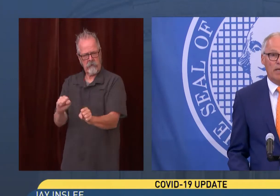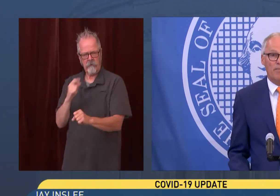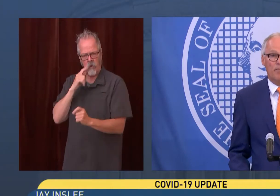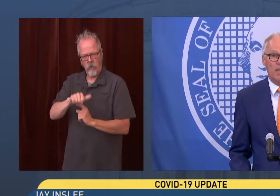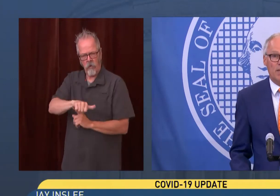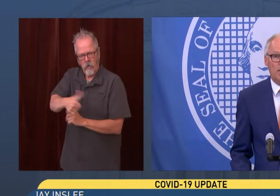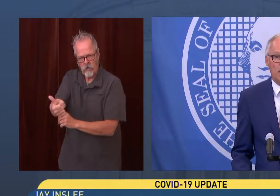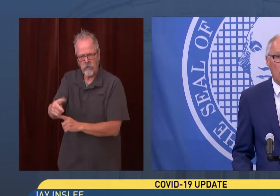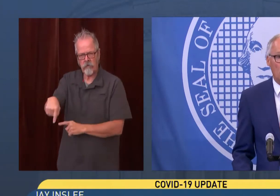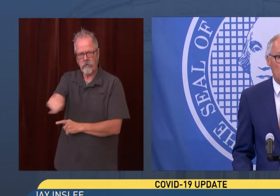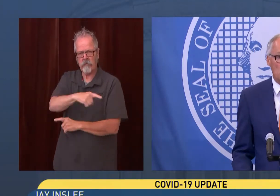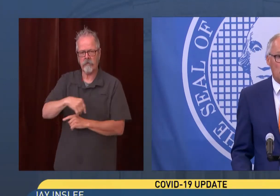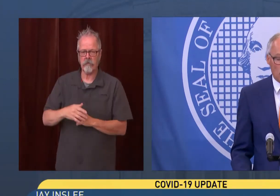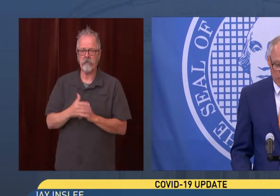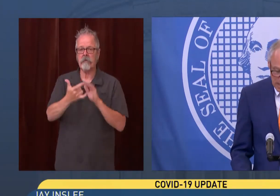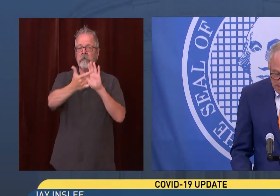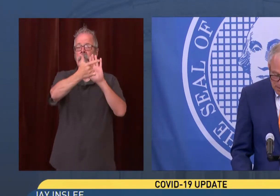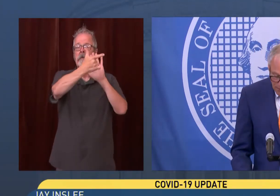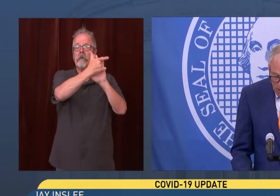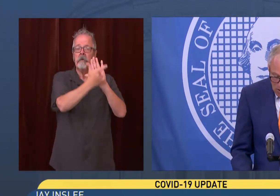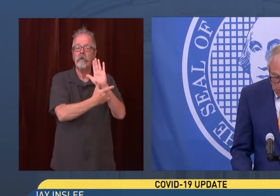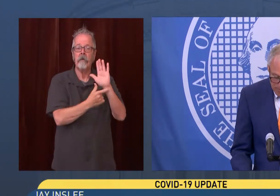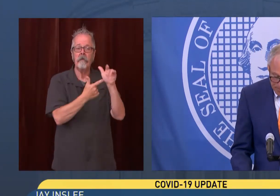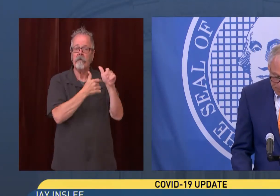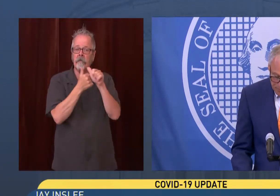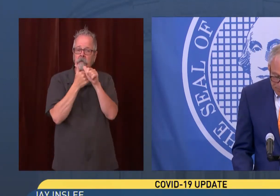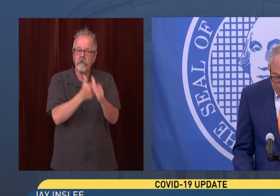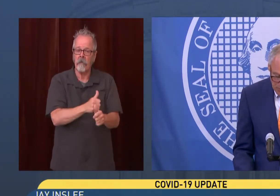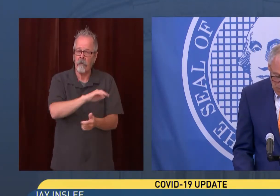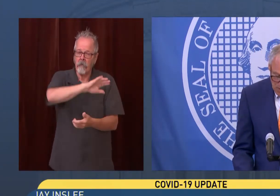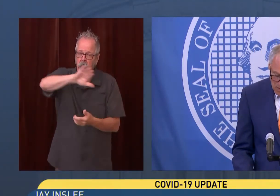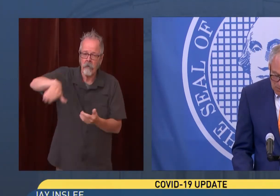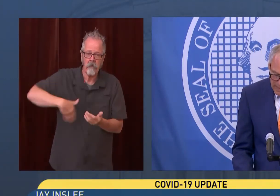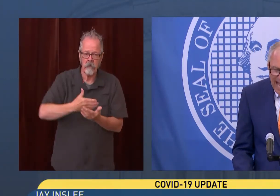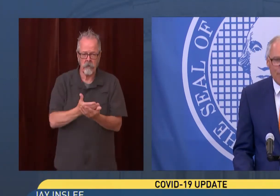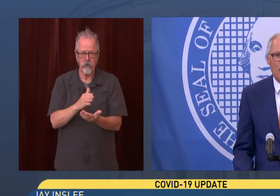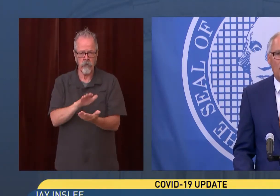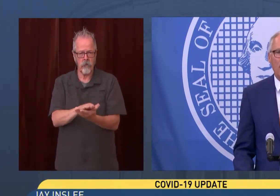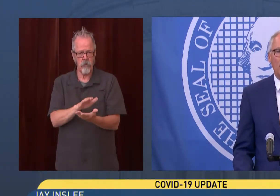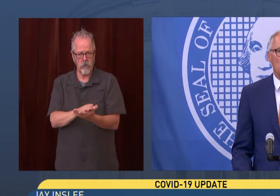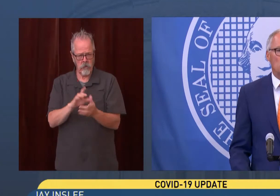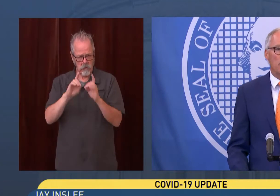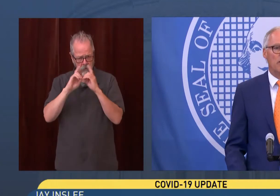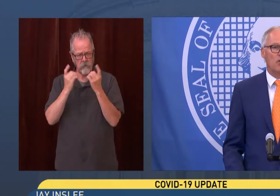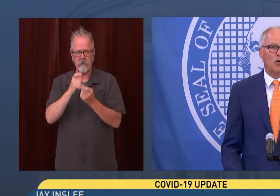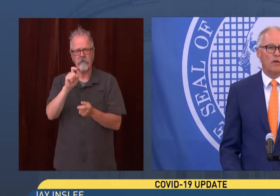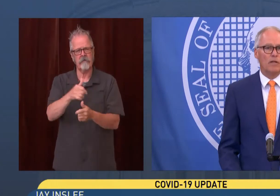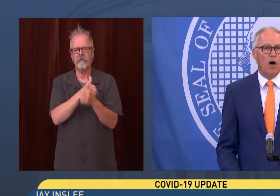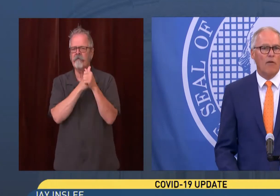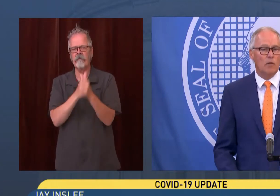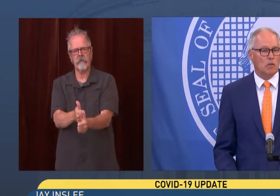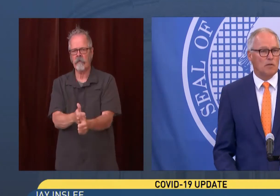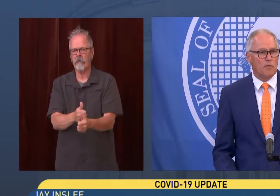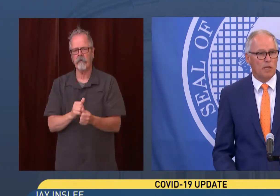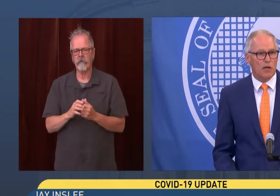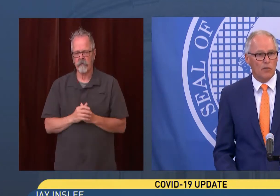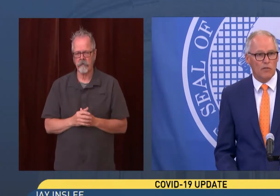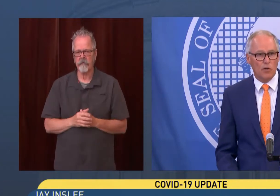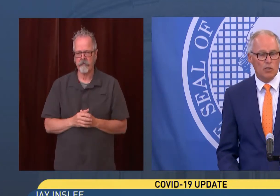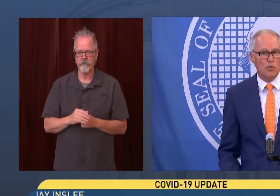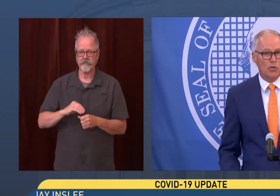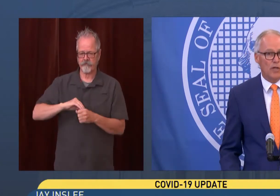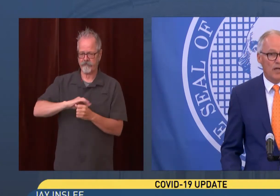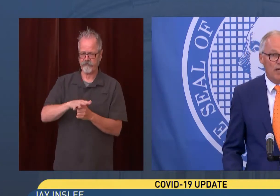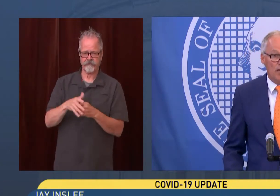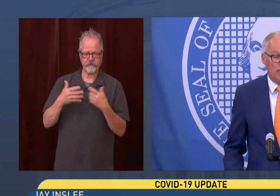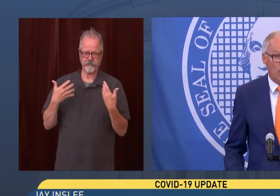requirement that all districts will need to follow. We have to prevent the spread of COVID, obviously for the health